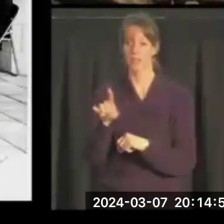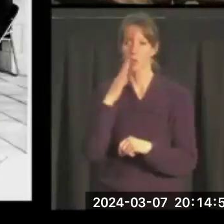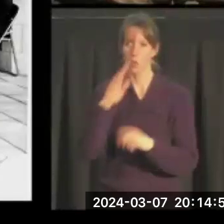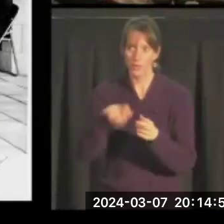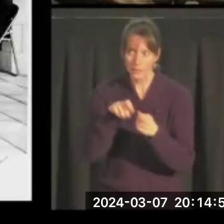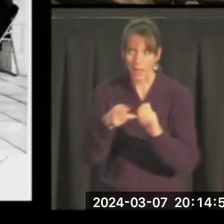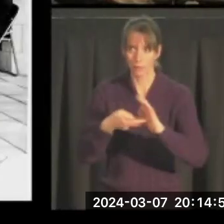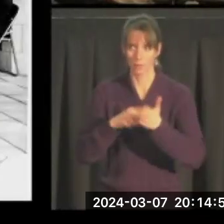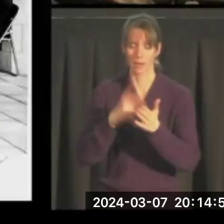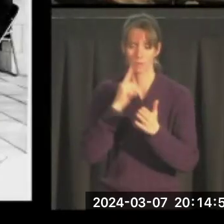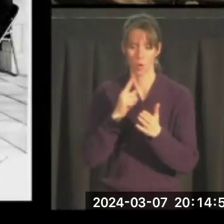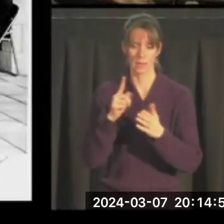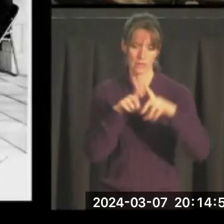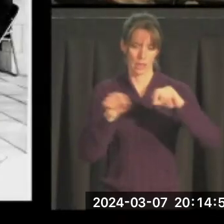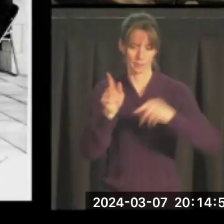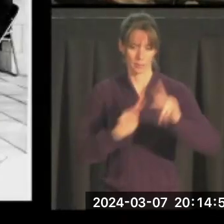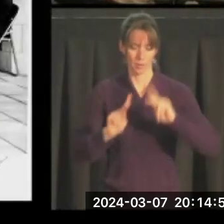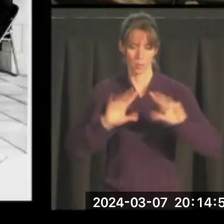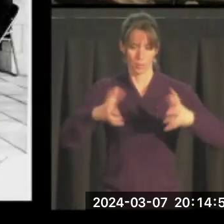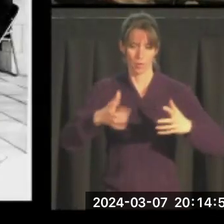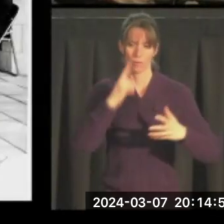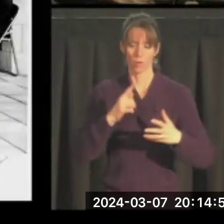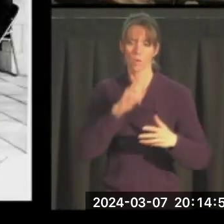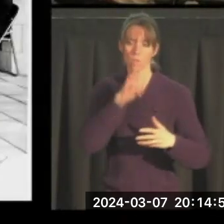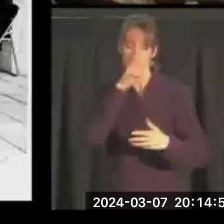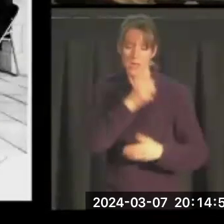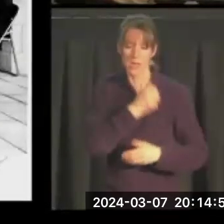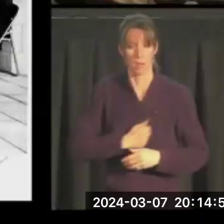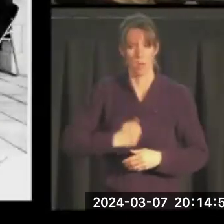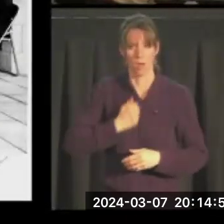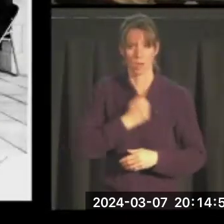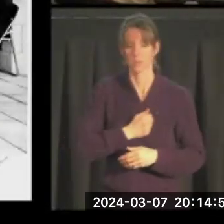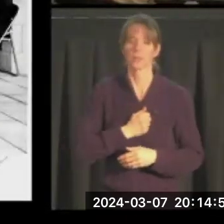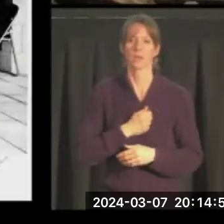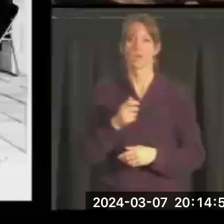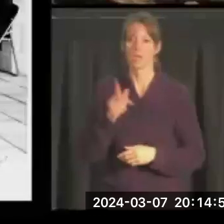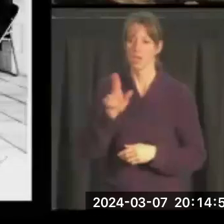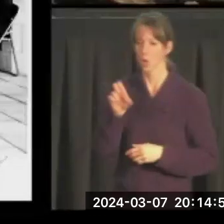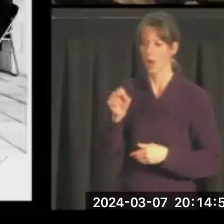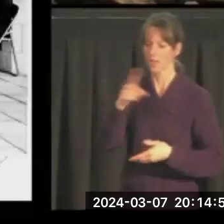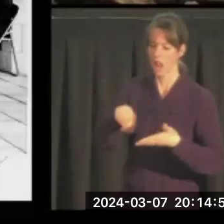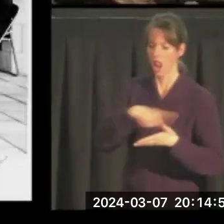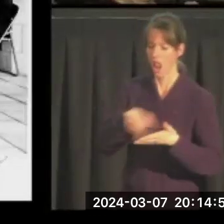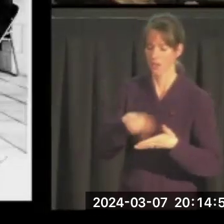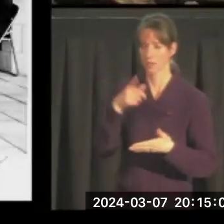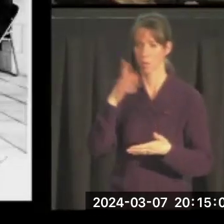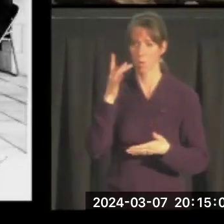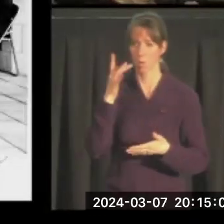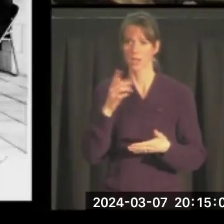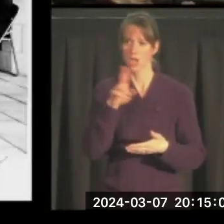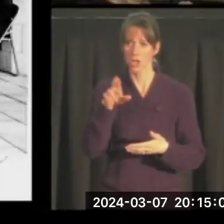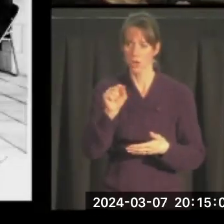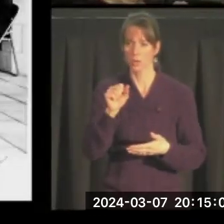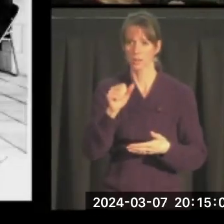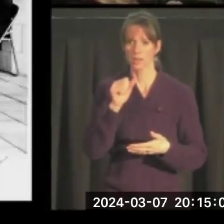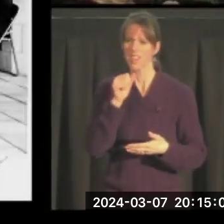it would mean for the Japanese in terms of real apologies. Criticism in the United States existed because it said, no, the U.S. doesn't